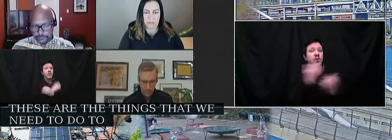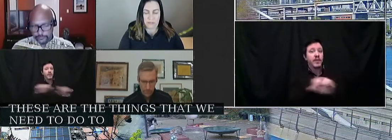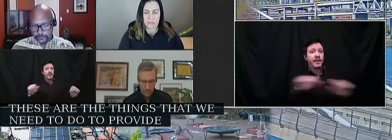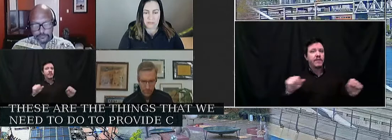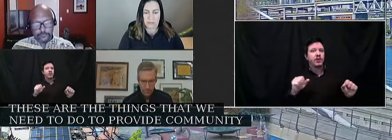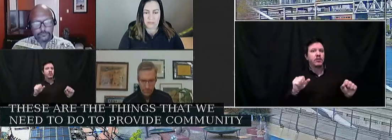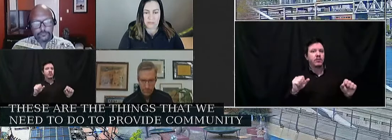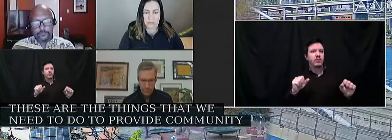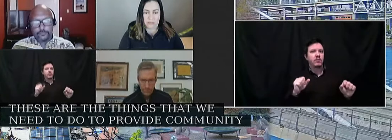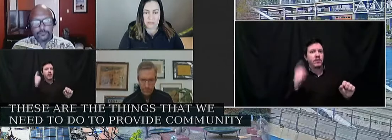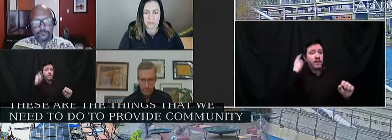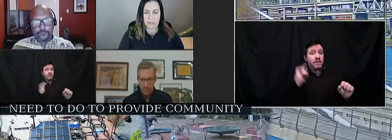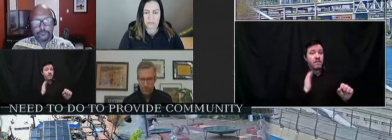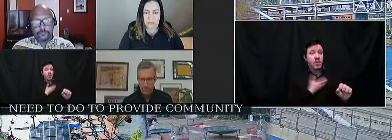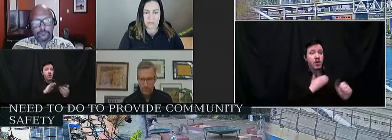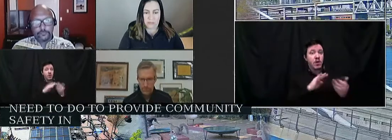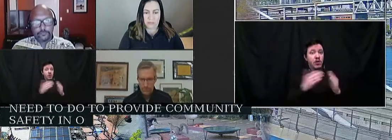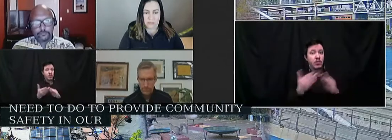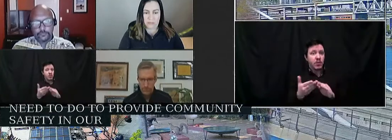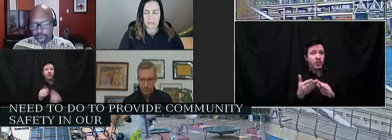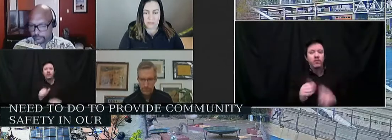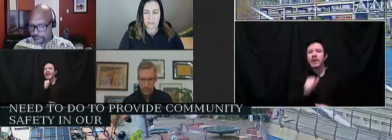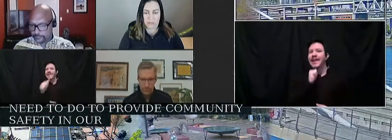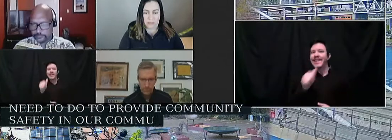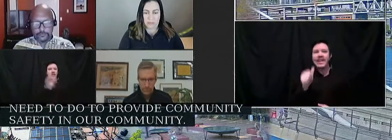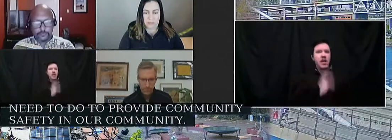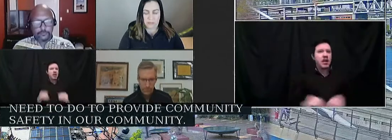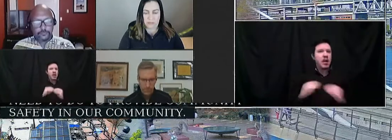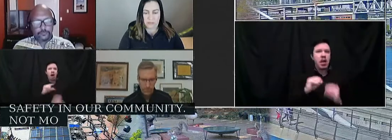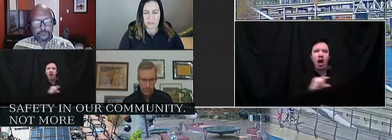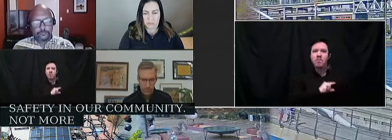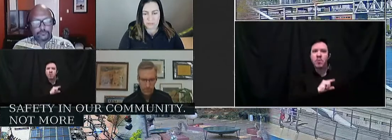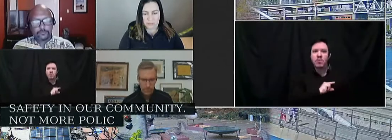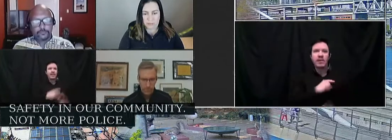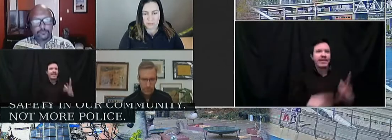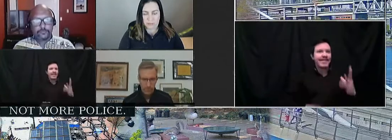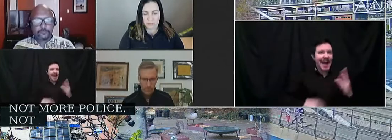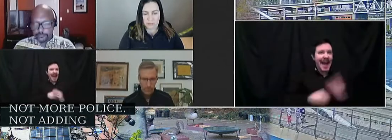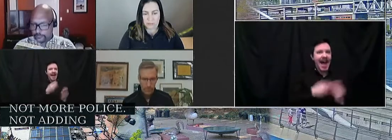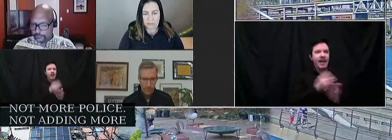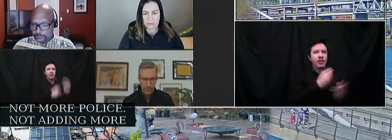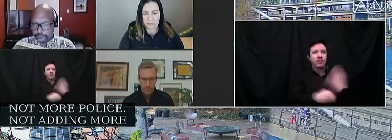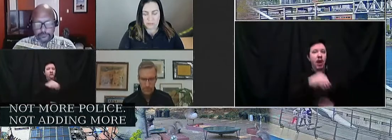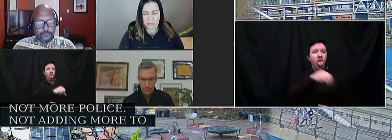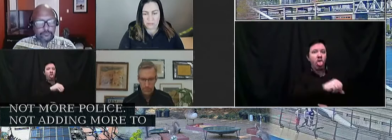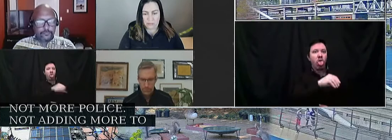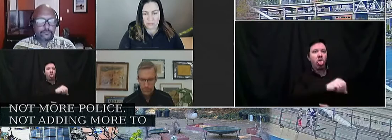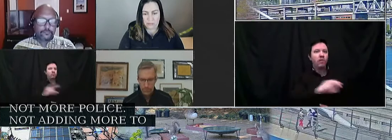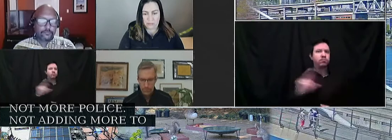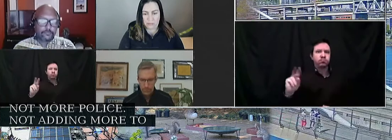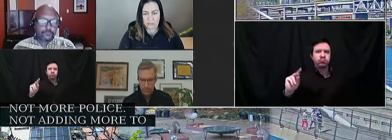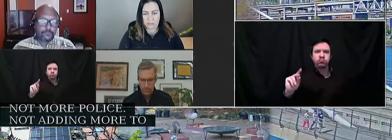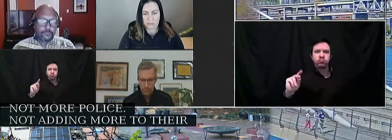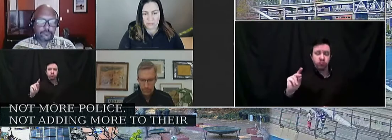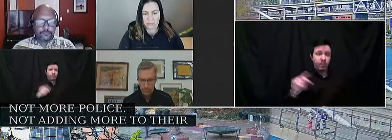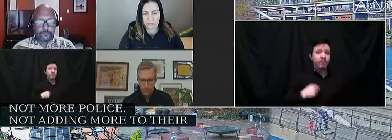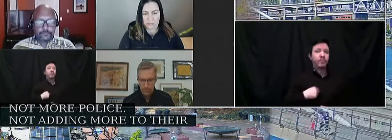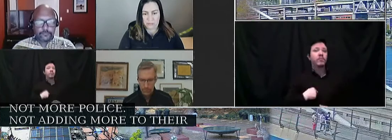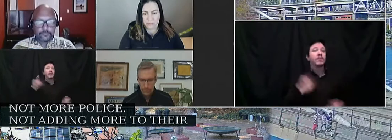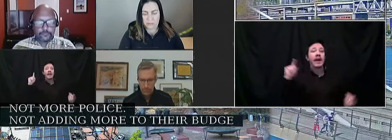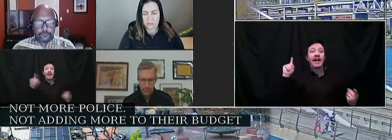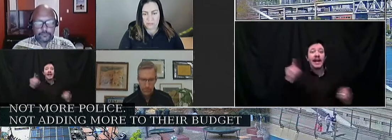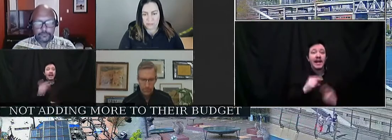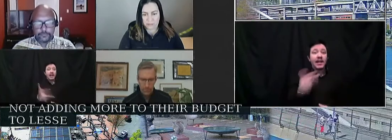our community, not more police, not adding more to their budget to lessen gun safety.